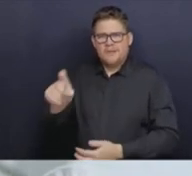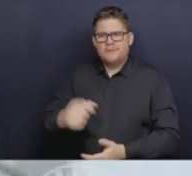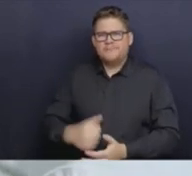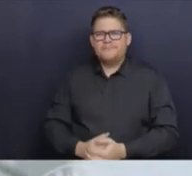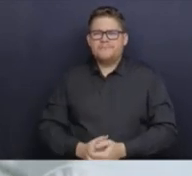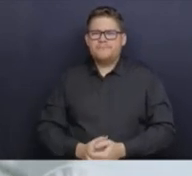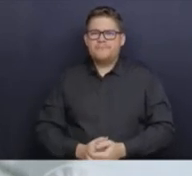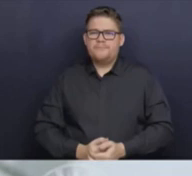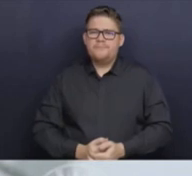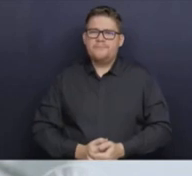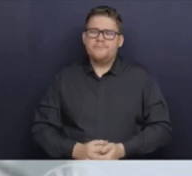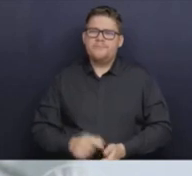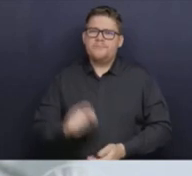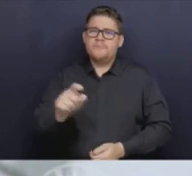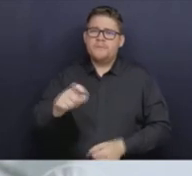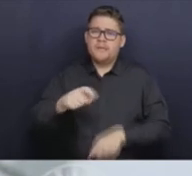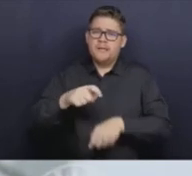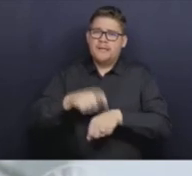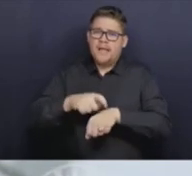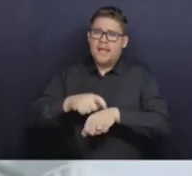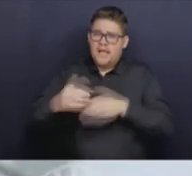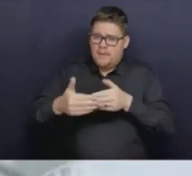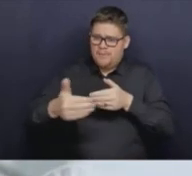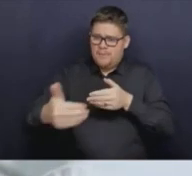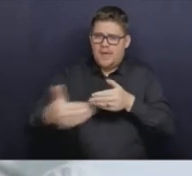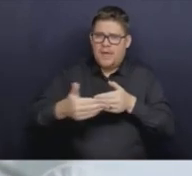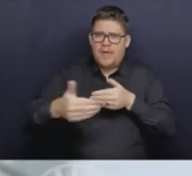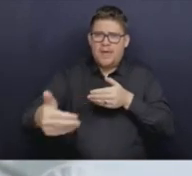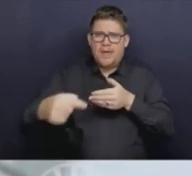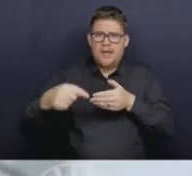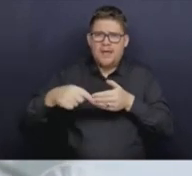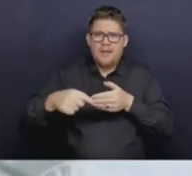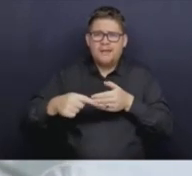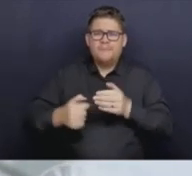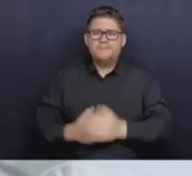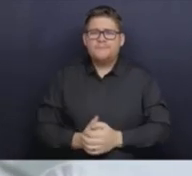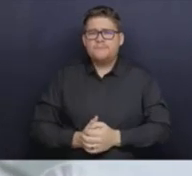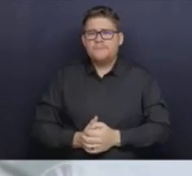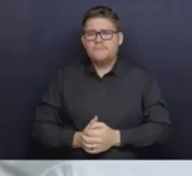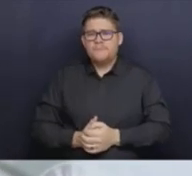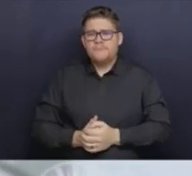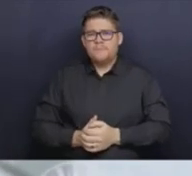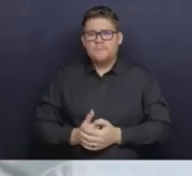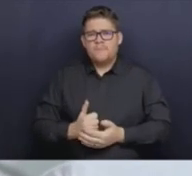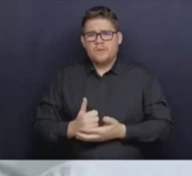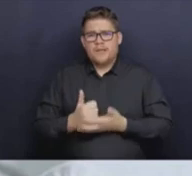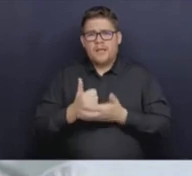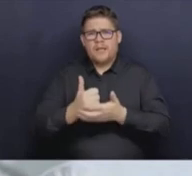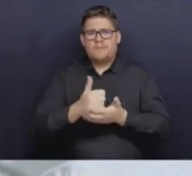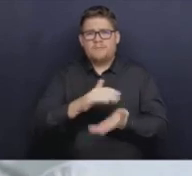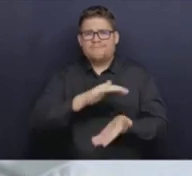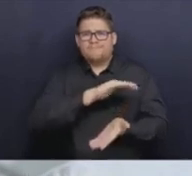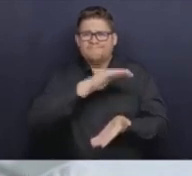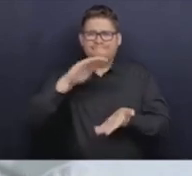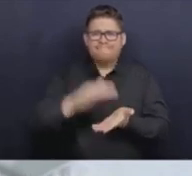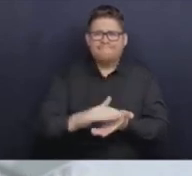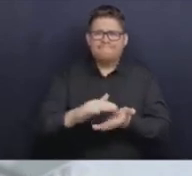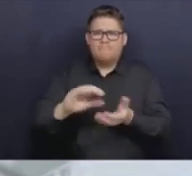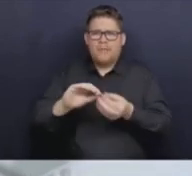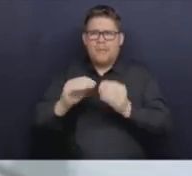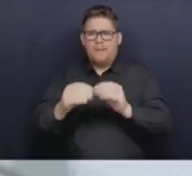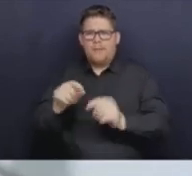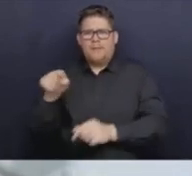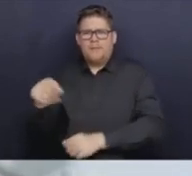do you have in place to help bring down some of these capacity numbers that you mentioned earlier?